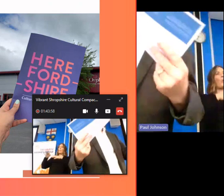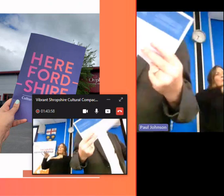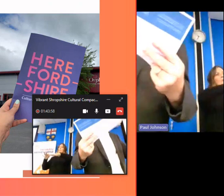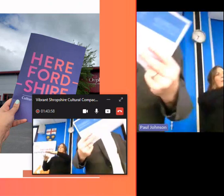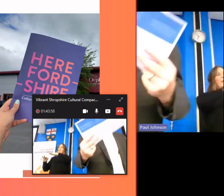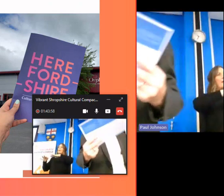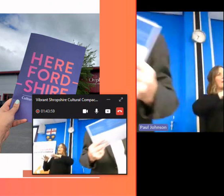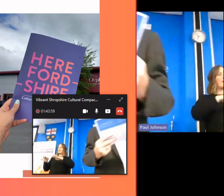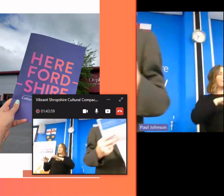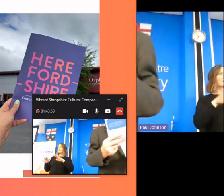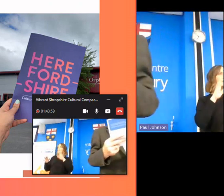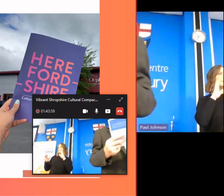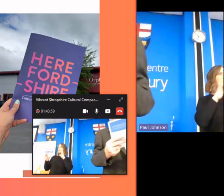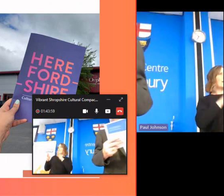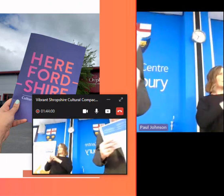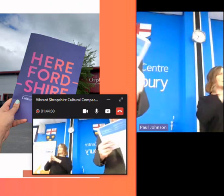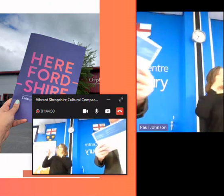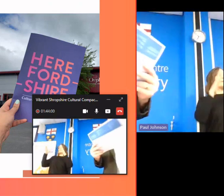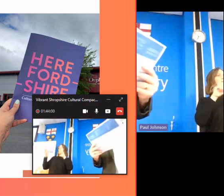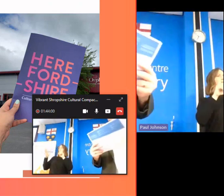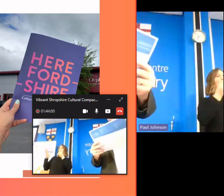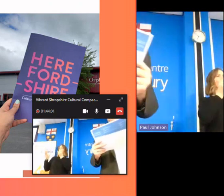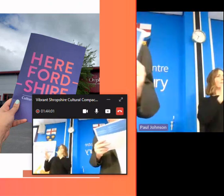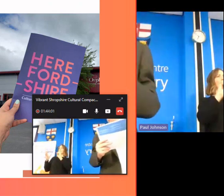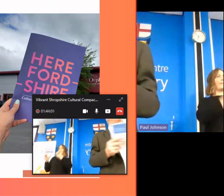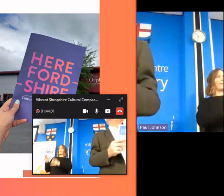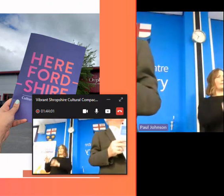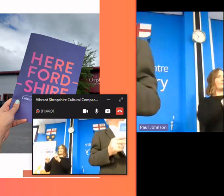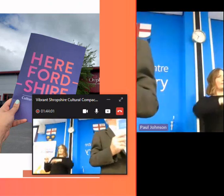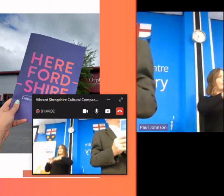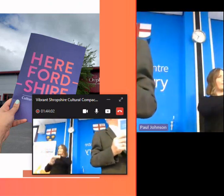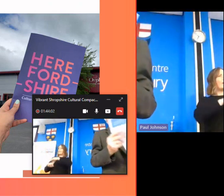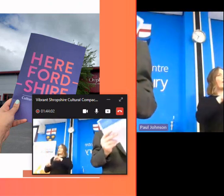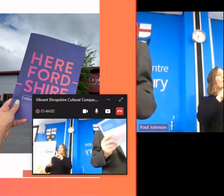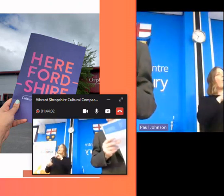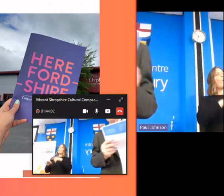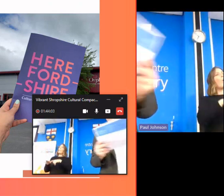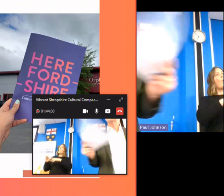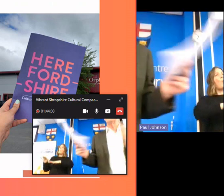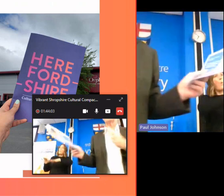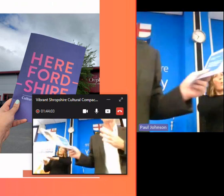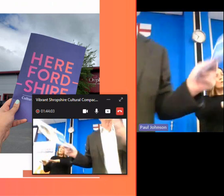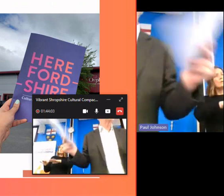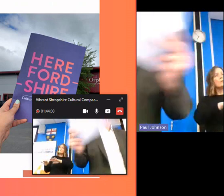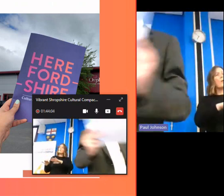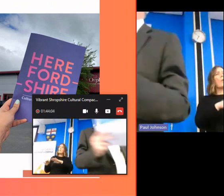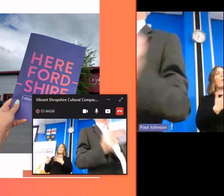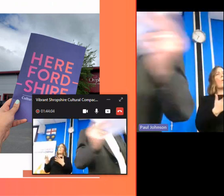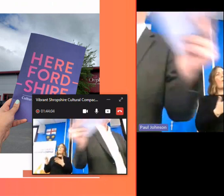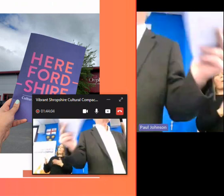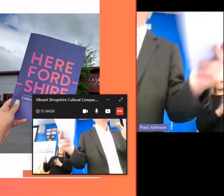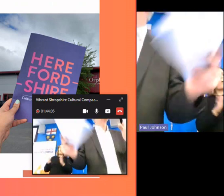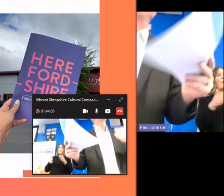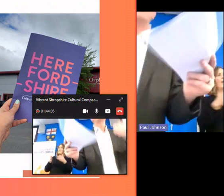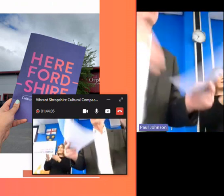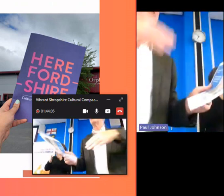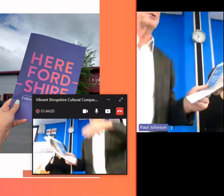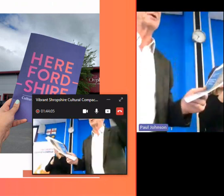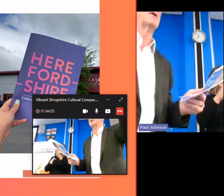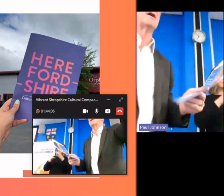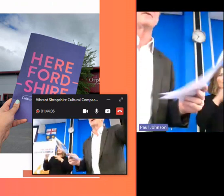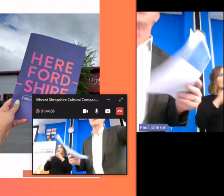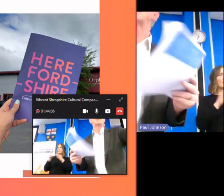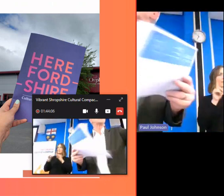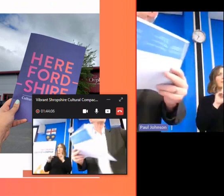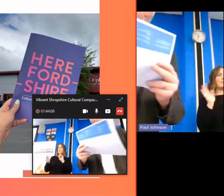a city of 60 000 people um or should we have uh um in effect as a wayfinding strategy where